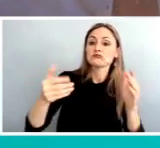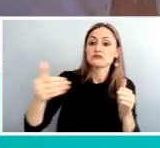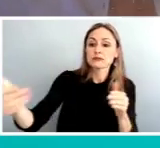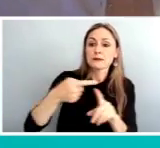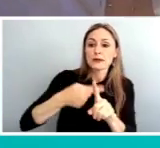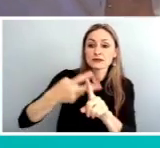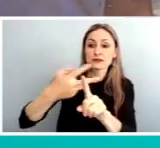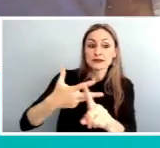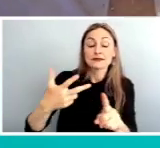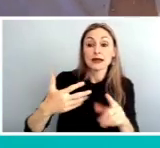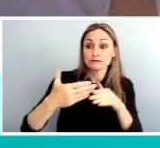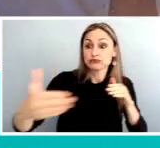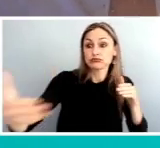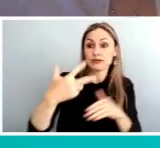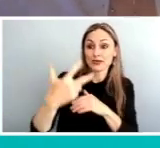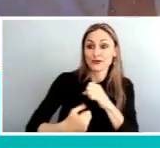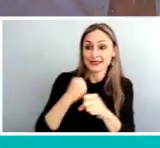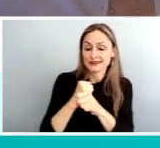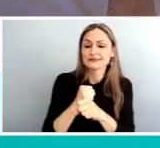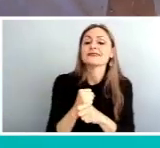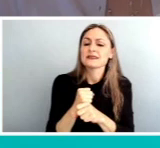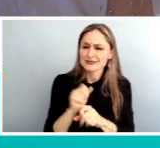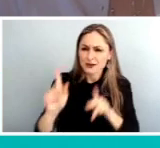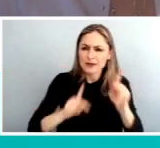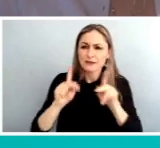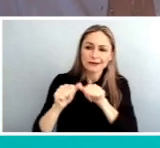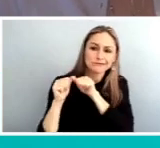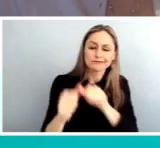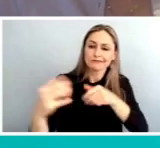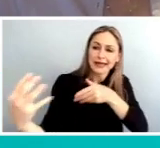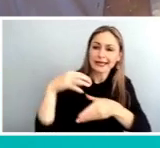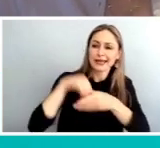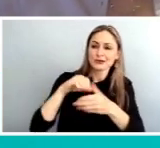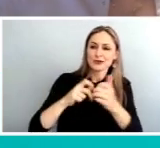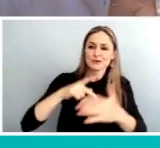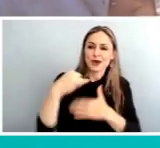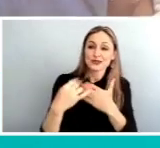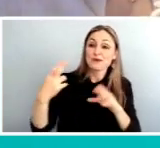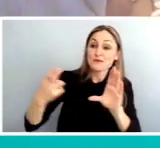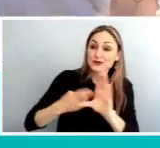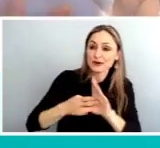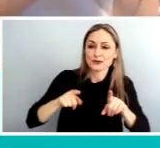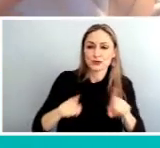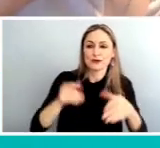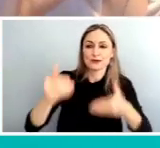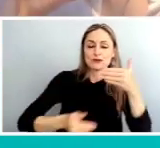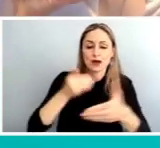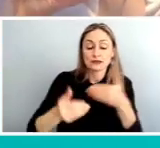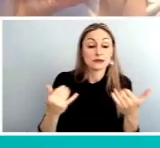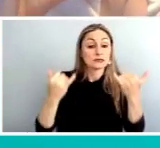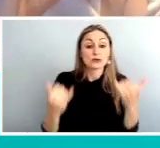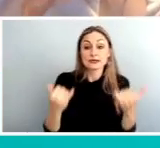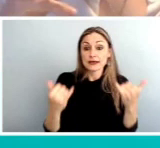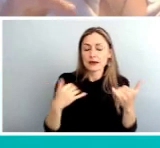fact, three years, um, for people to stay engaged with the project and participate as we, as we go through this process. So today I'm going to give you a high